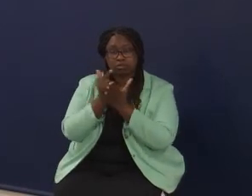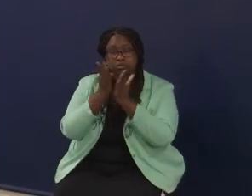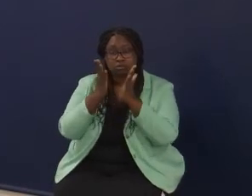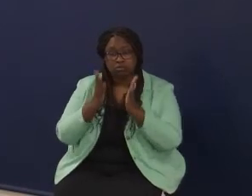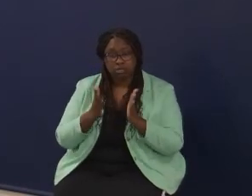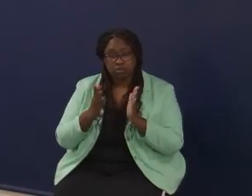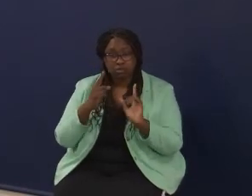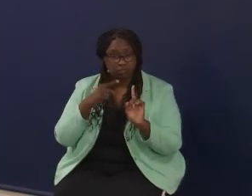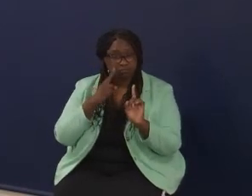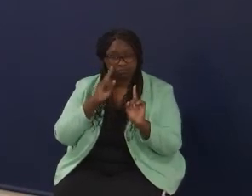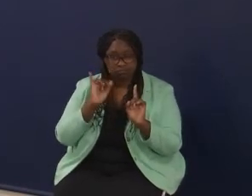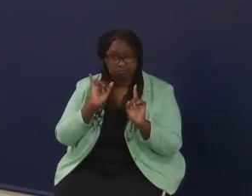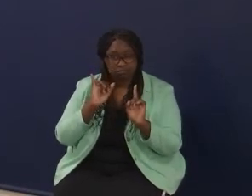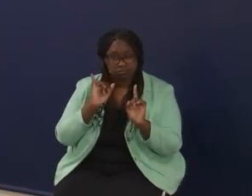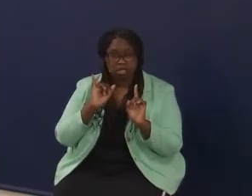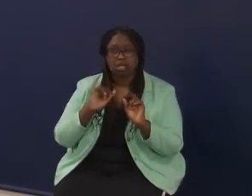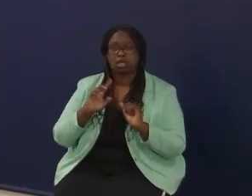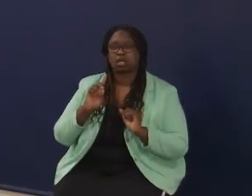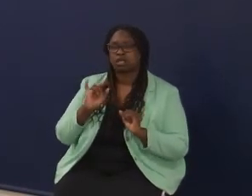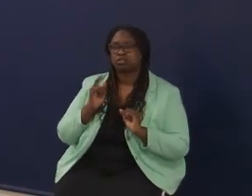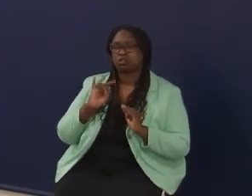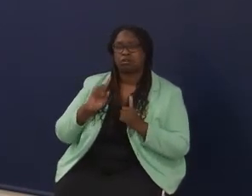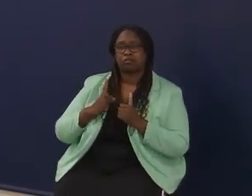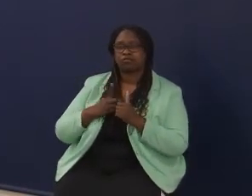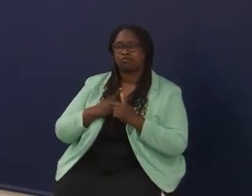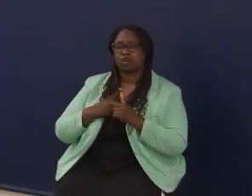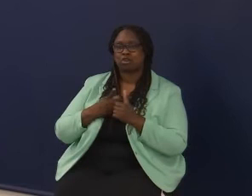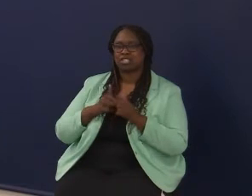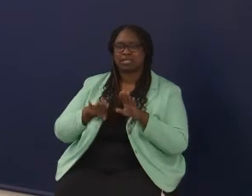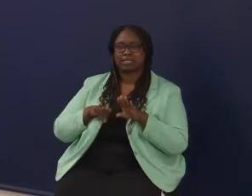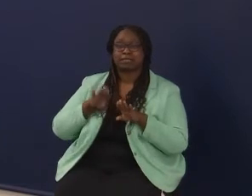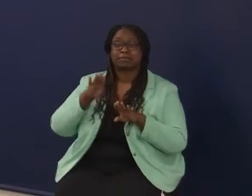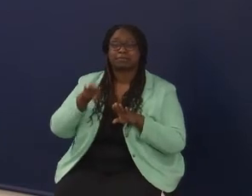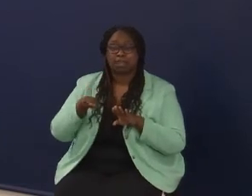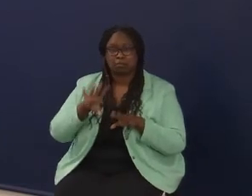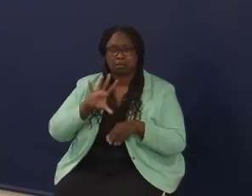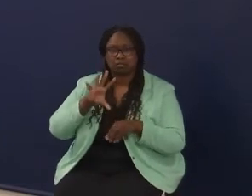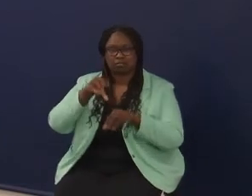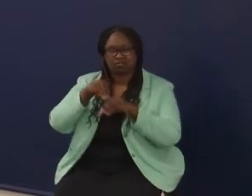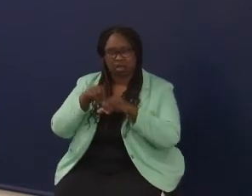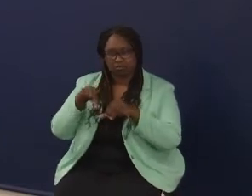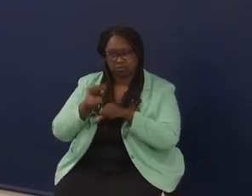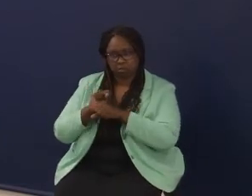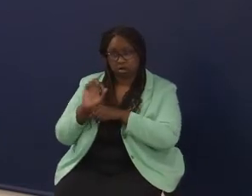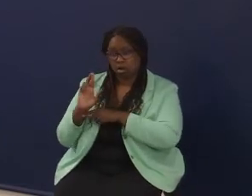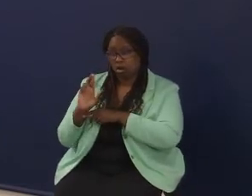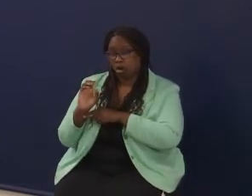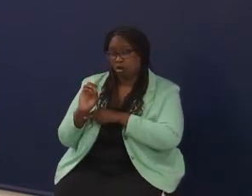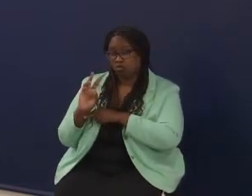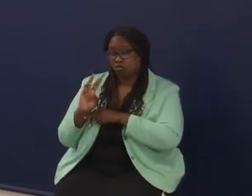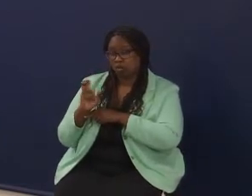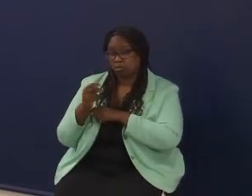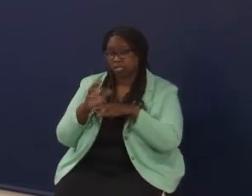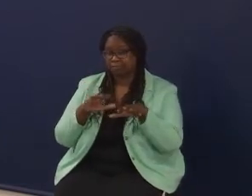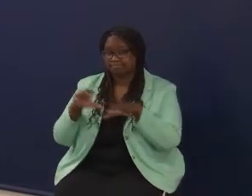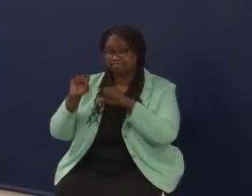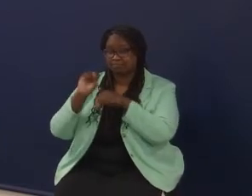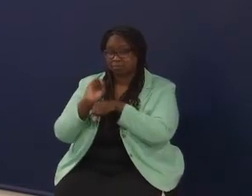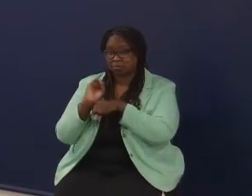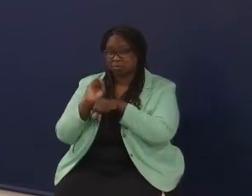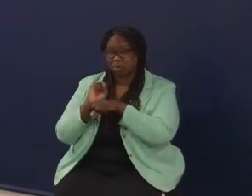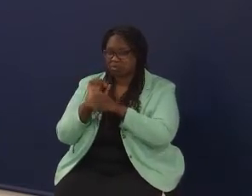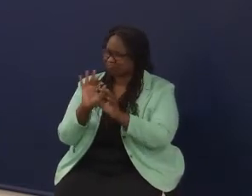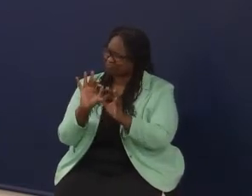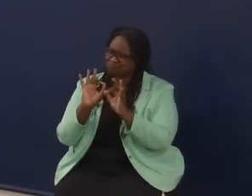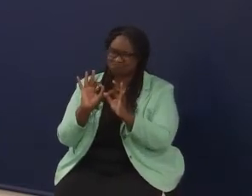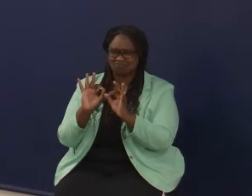one of a district or a school's first steps into this work. And so, that Rowan is doing that work right now is sort of totally on